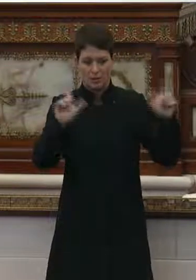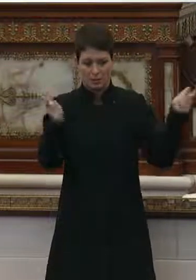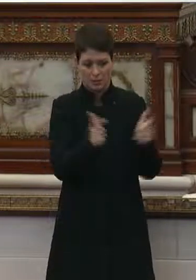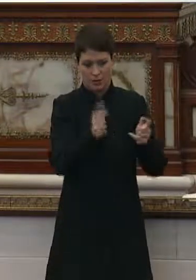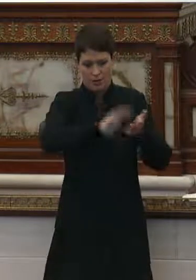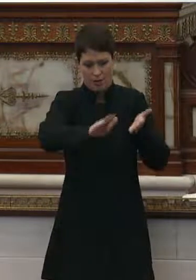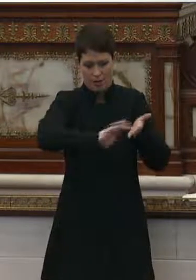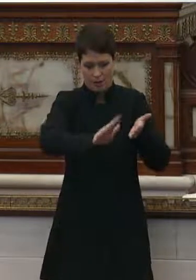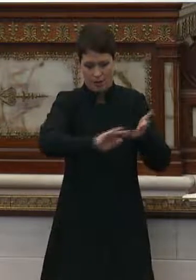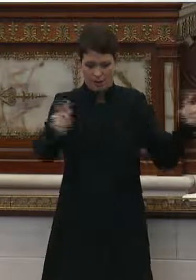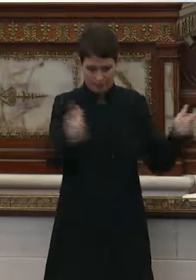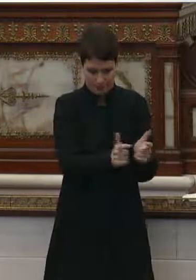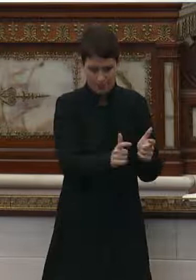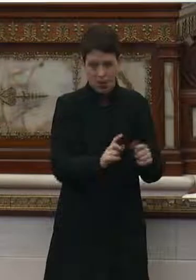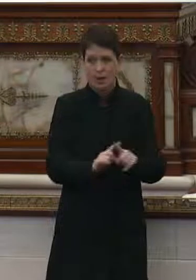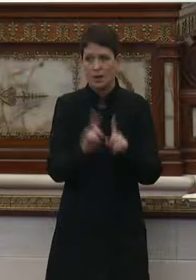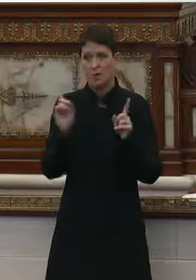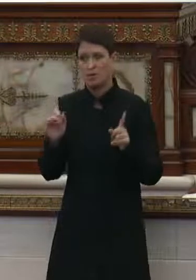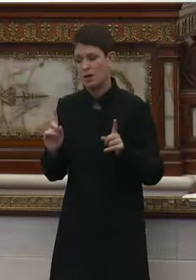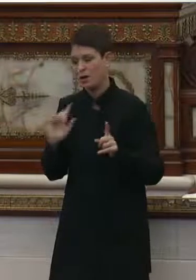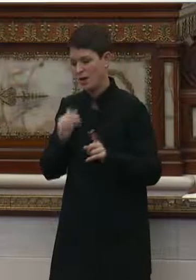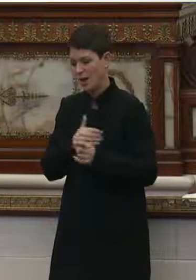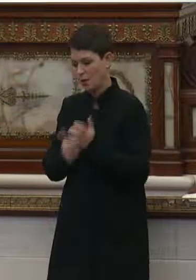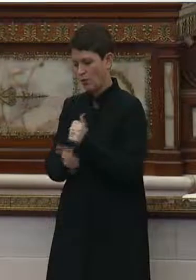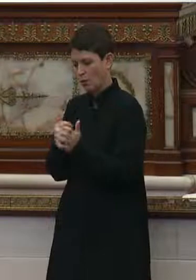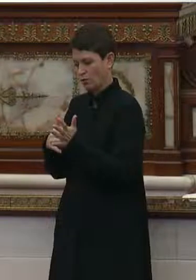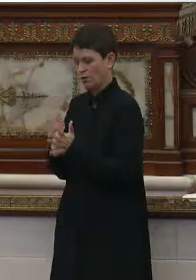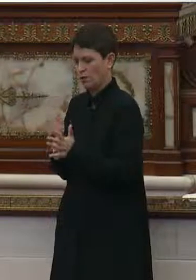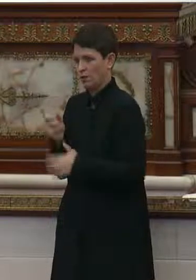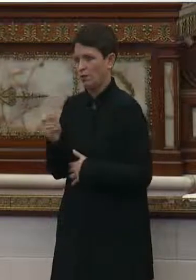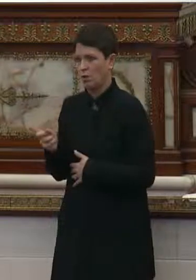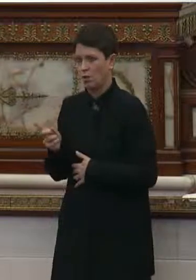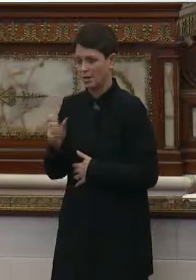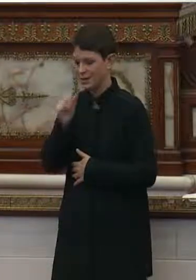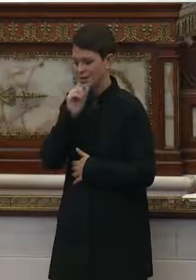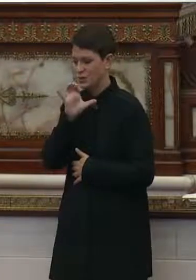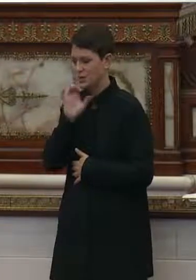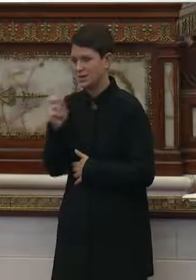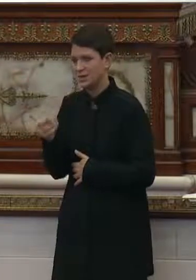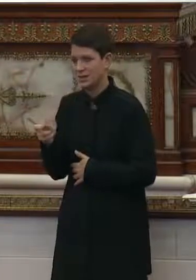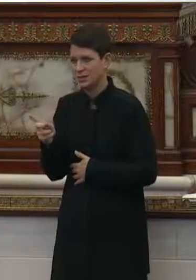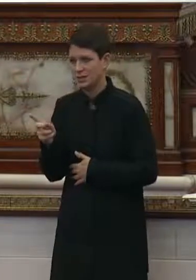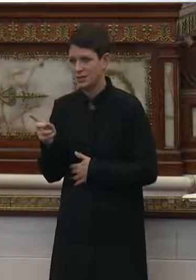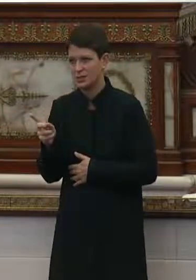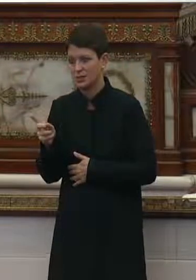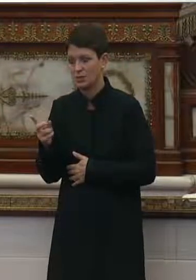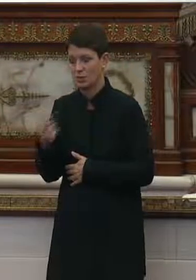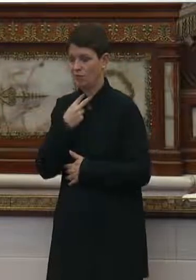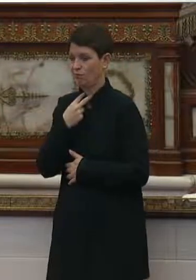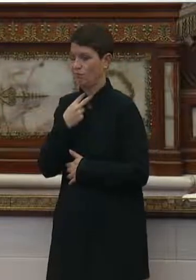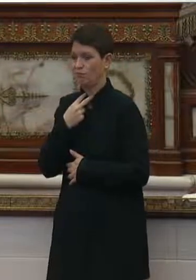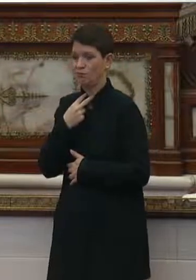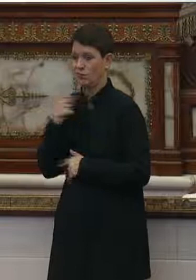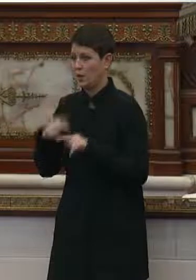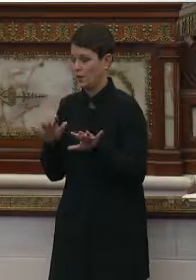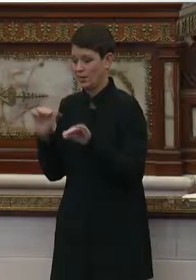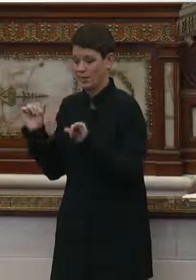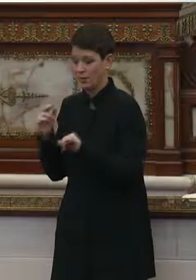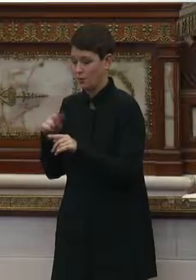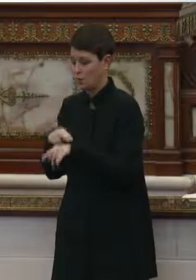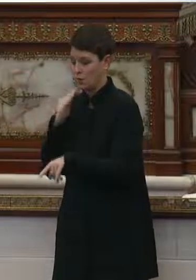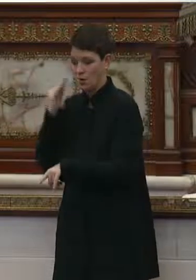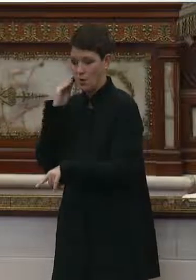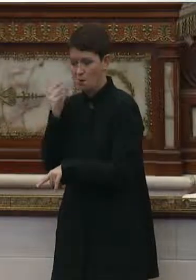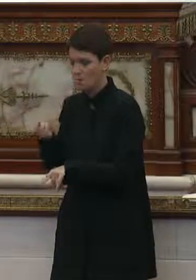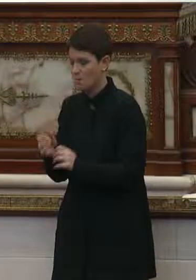reduced. But our, our, our, most vulnerable seniors had no place to go. And